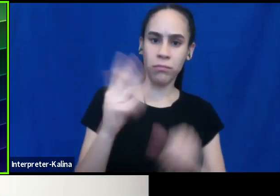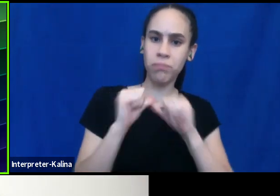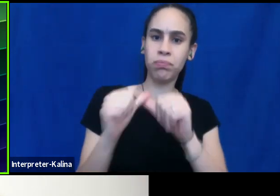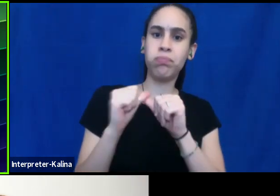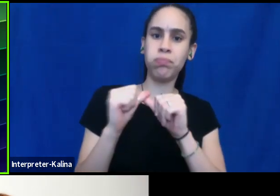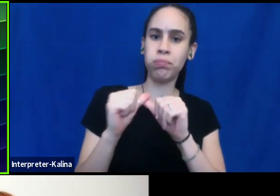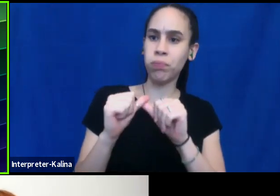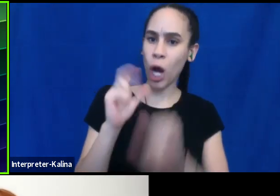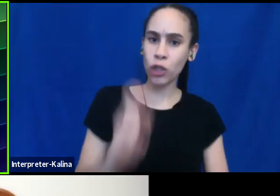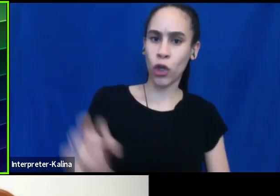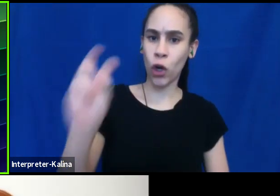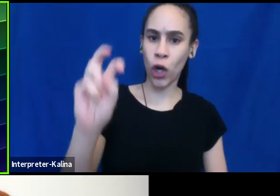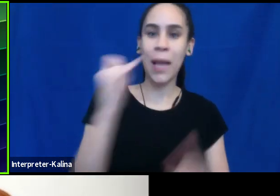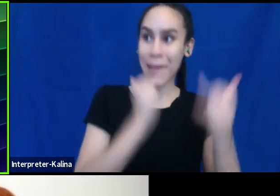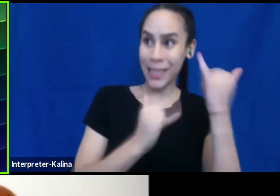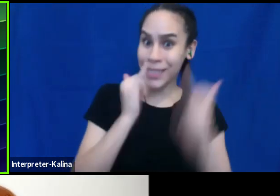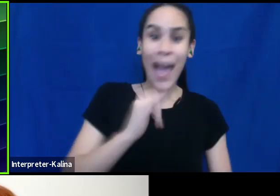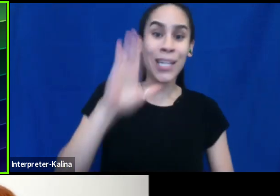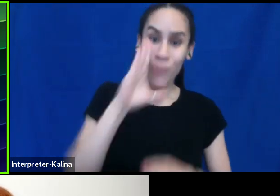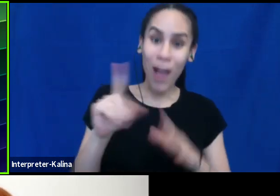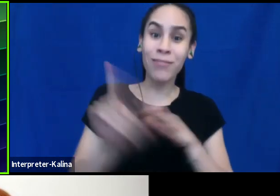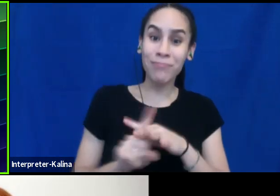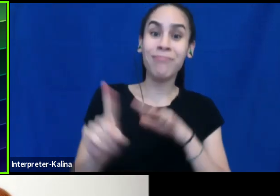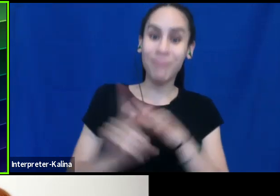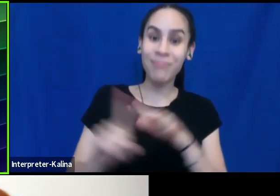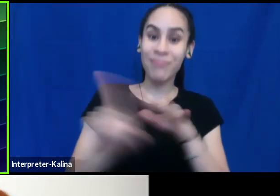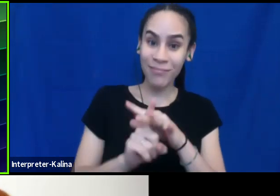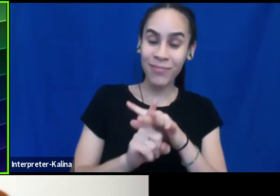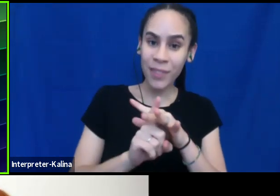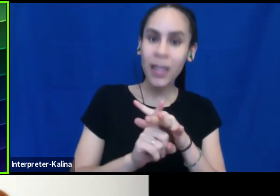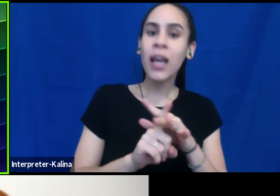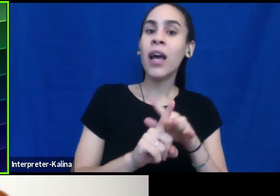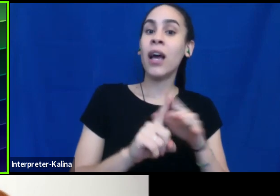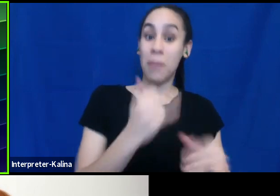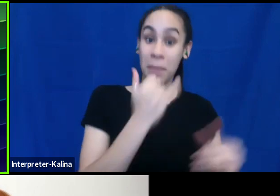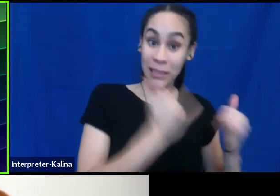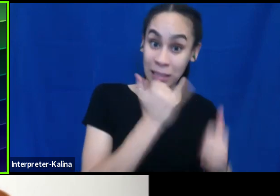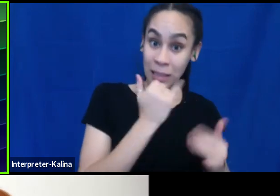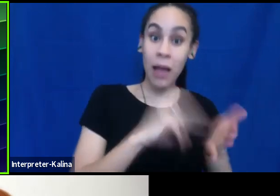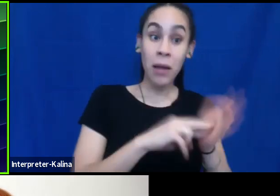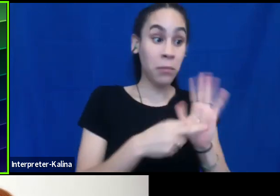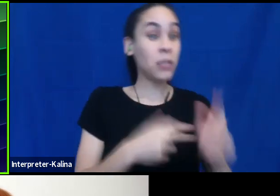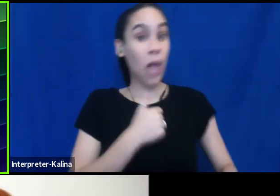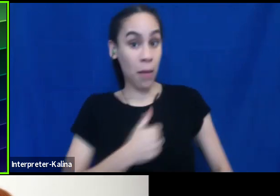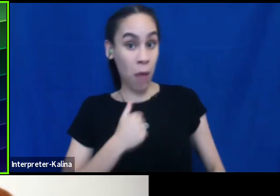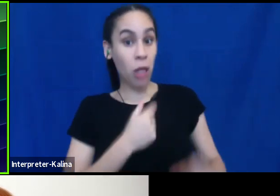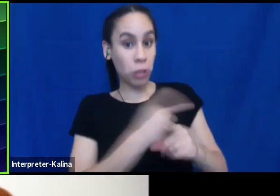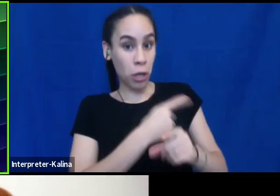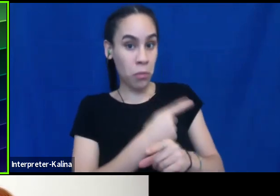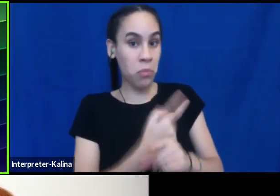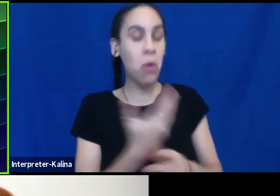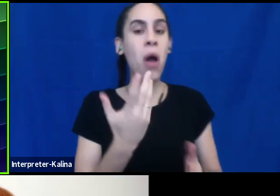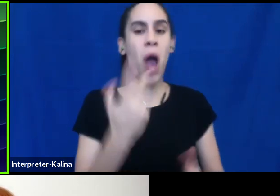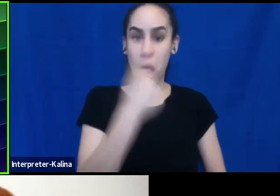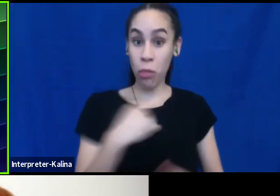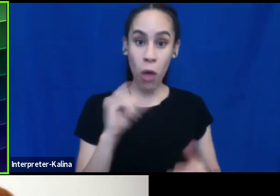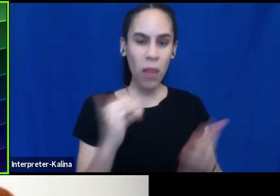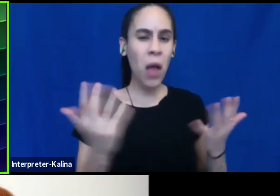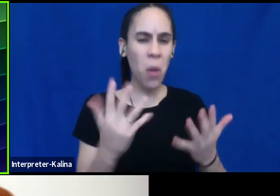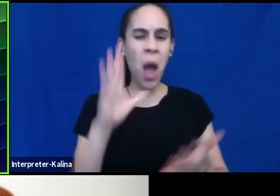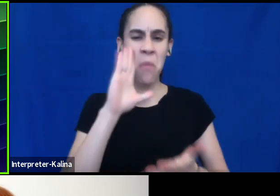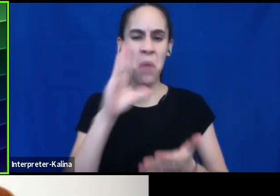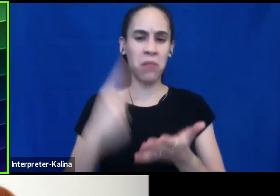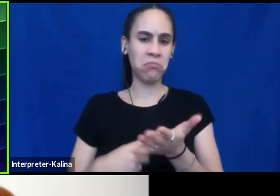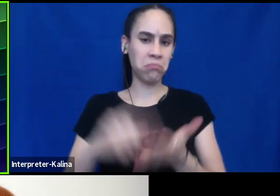mistakes. Literally, you know, you, you make a mistake, you make an appropriate apology. We can talk about that later if we want to, what that looks like. Um,